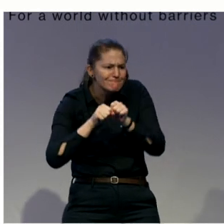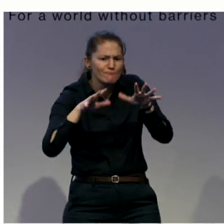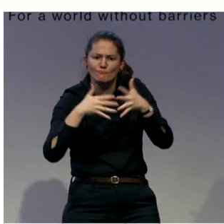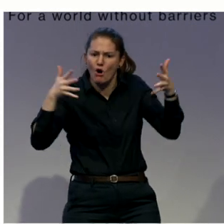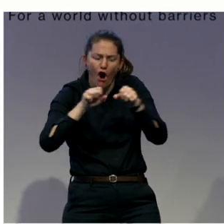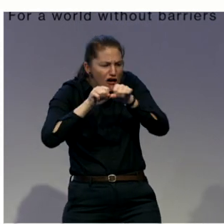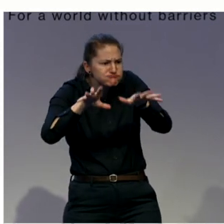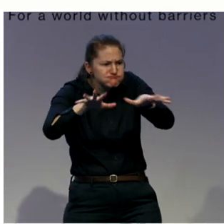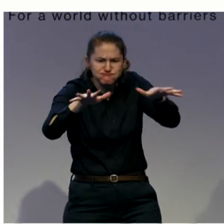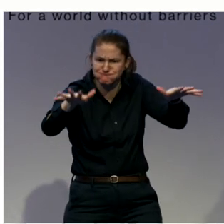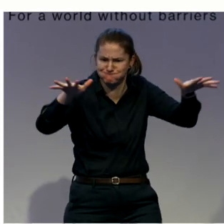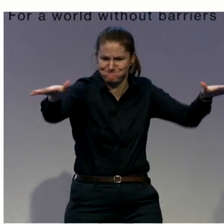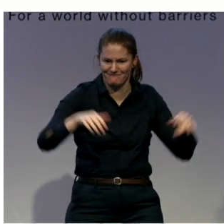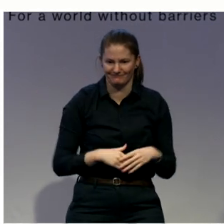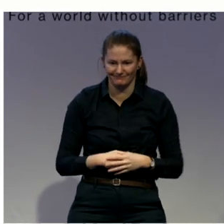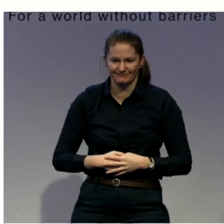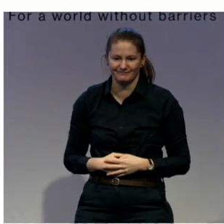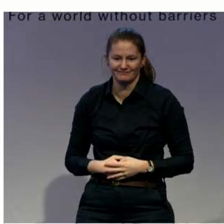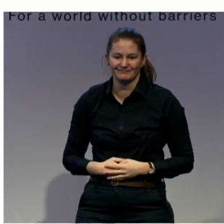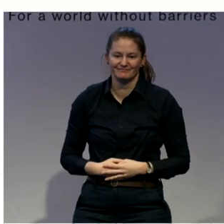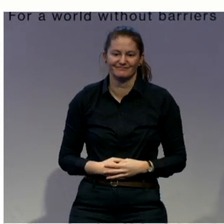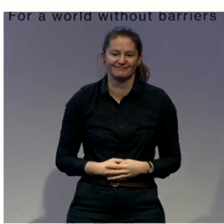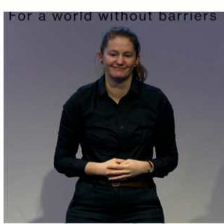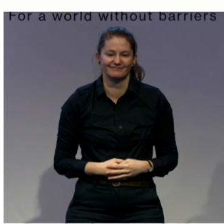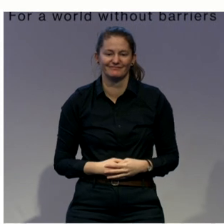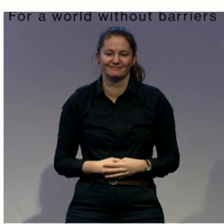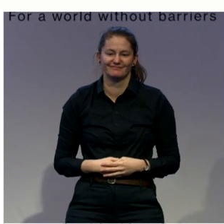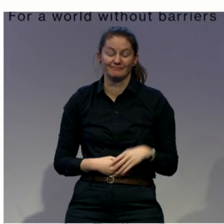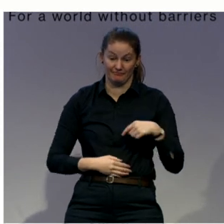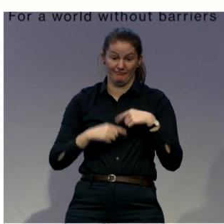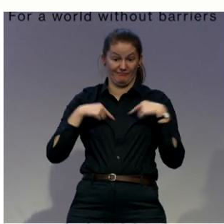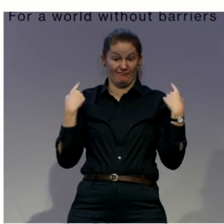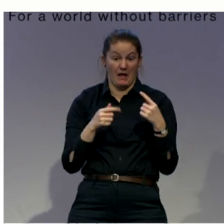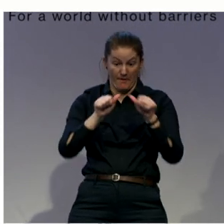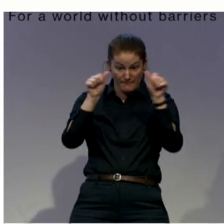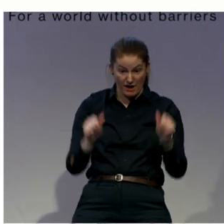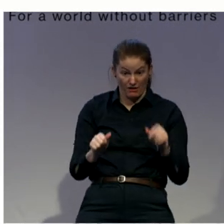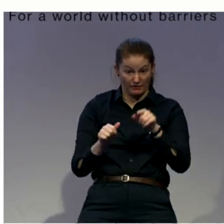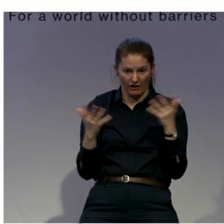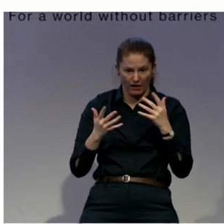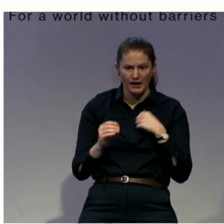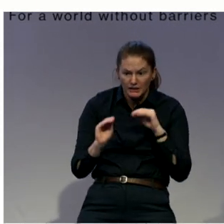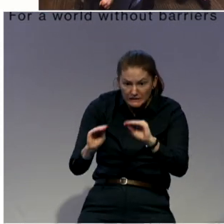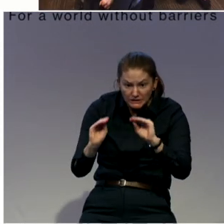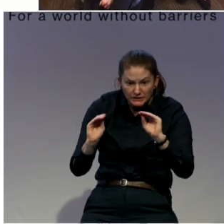refining our train-the-trainer version of Pathways to Justice, extending our capacity to do this work.